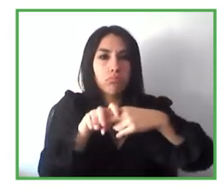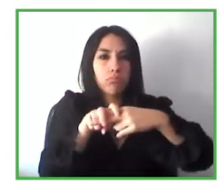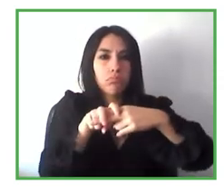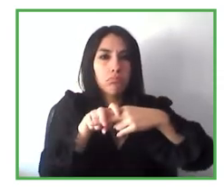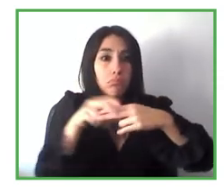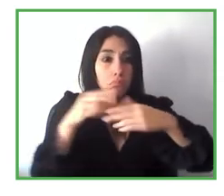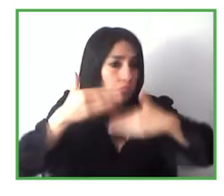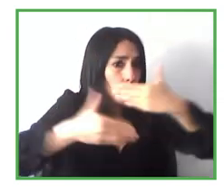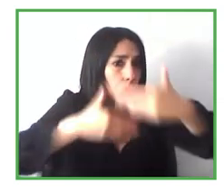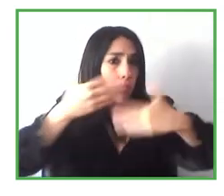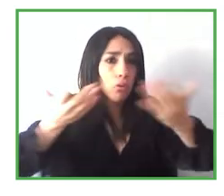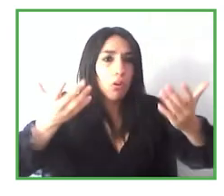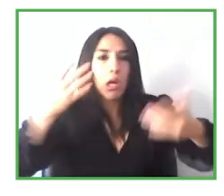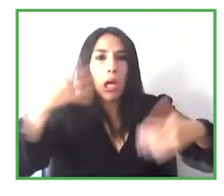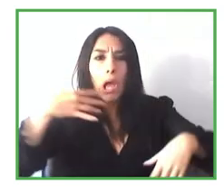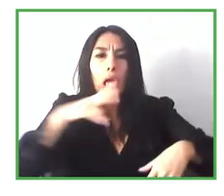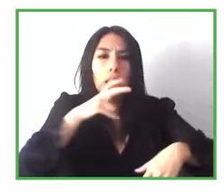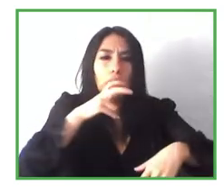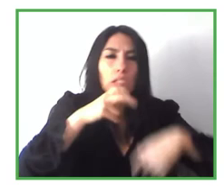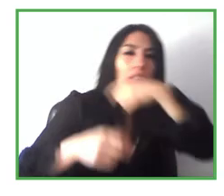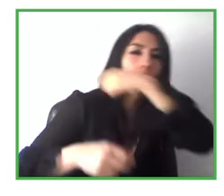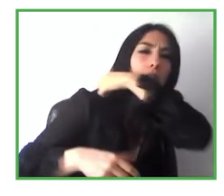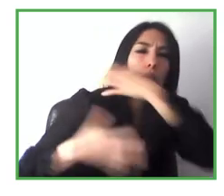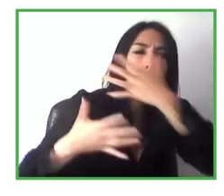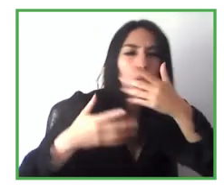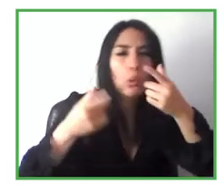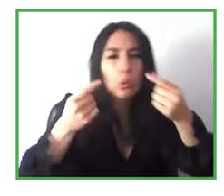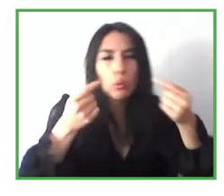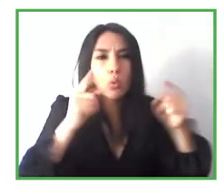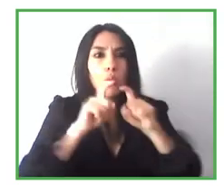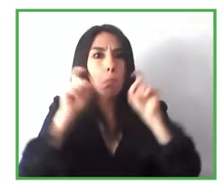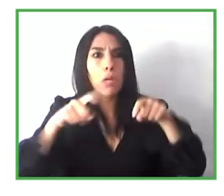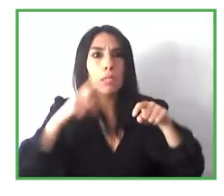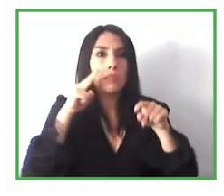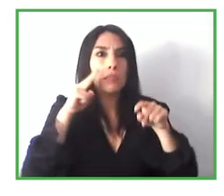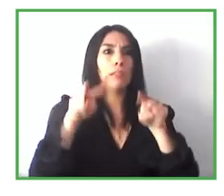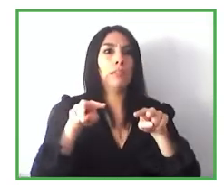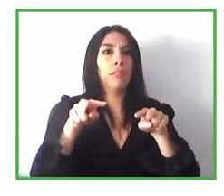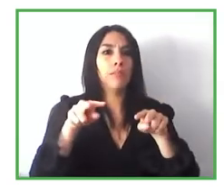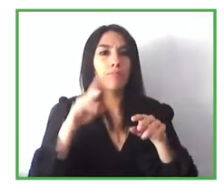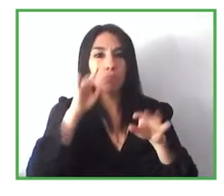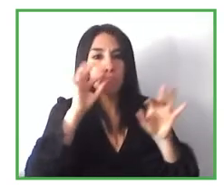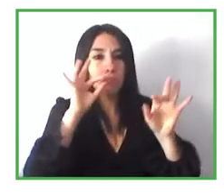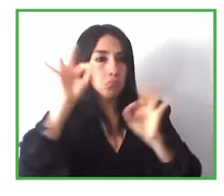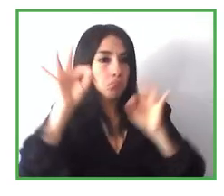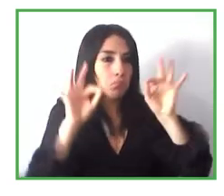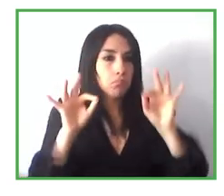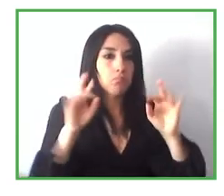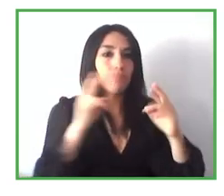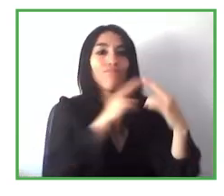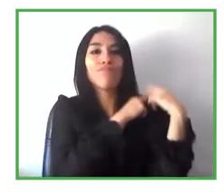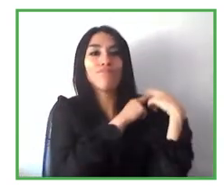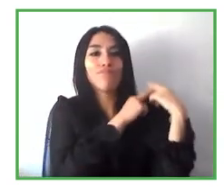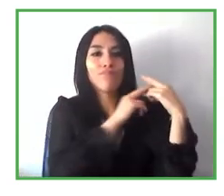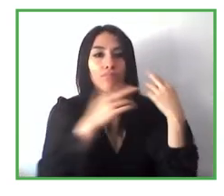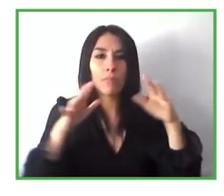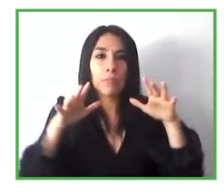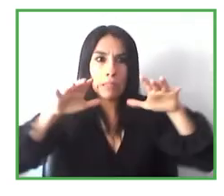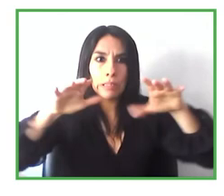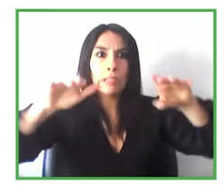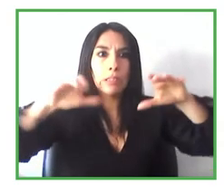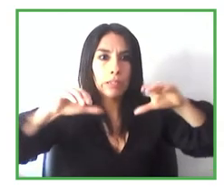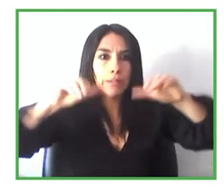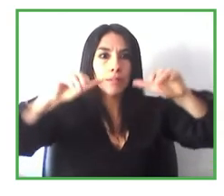we need to control that we need to make recommendations about the position and the economy for the people that are using this solution.